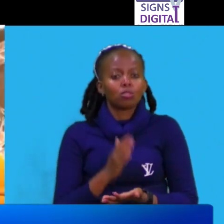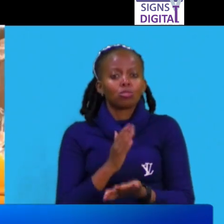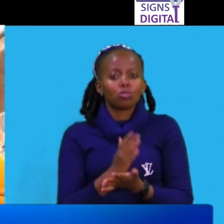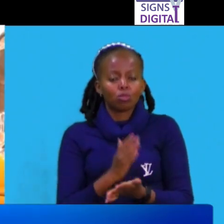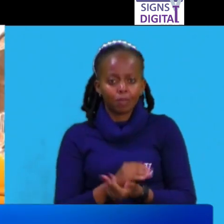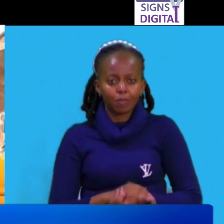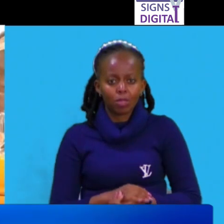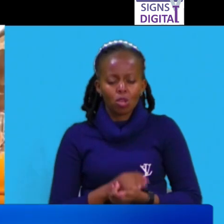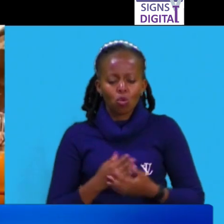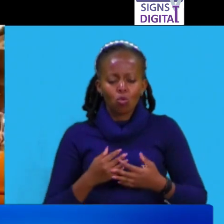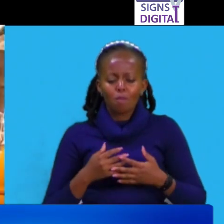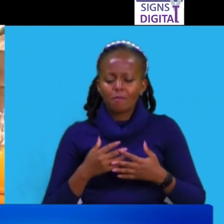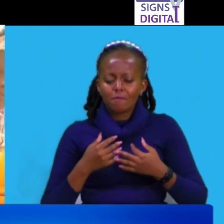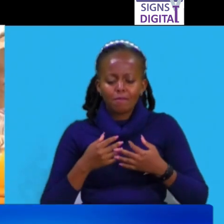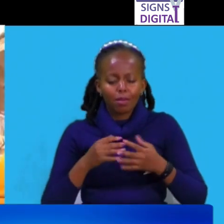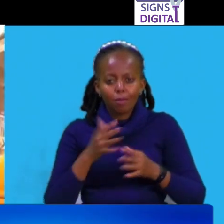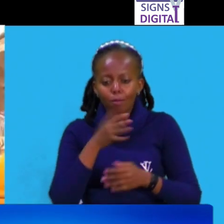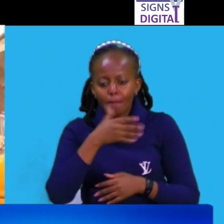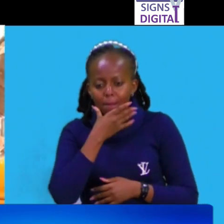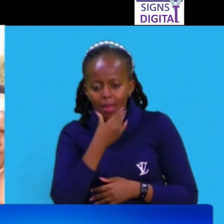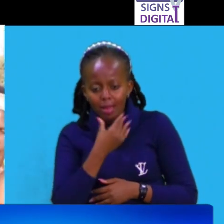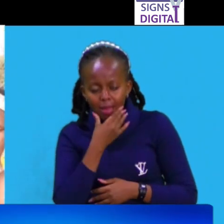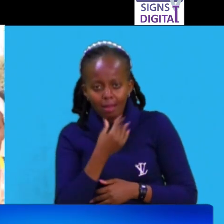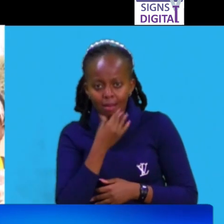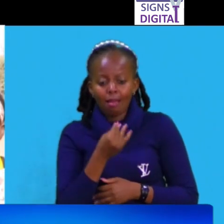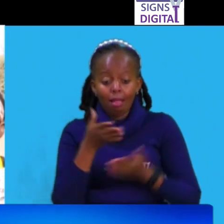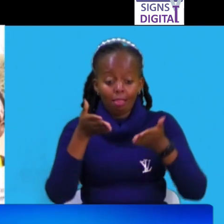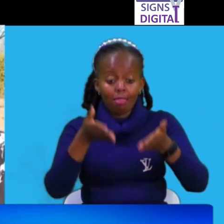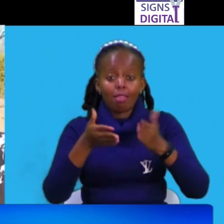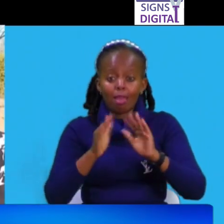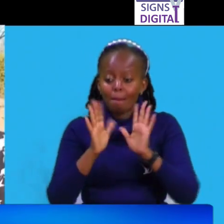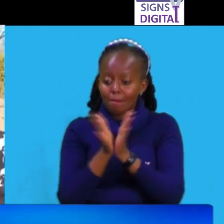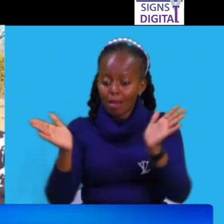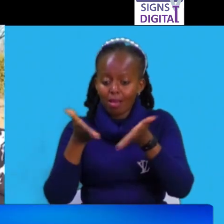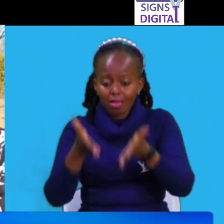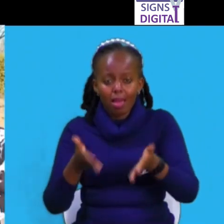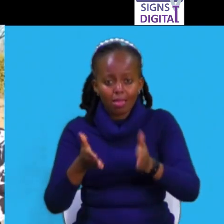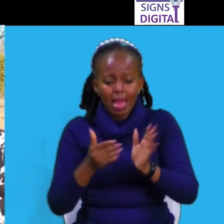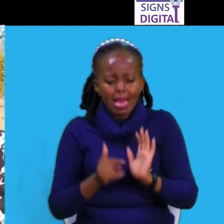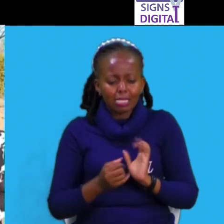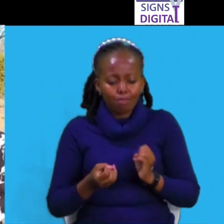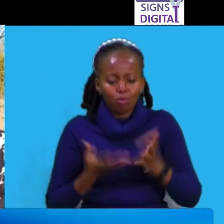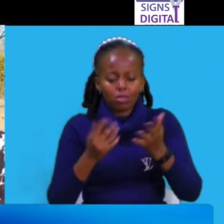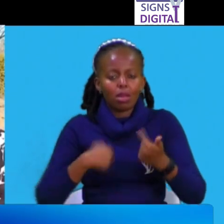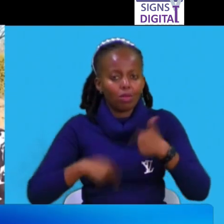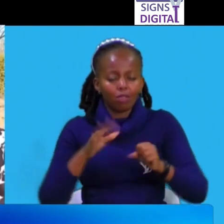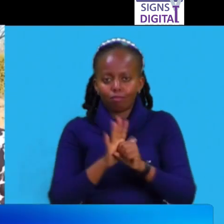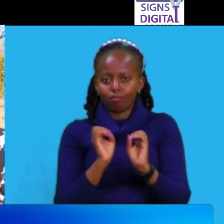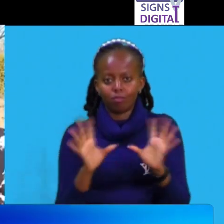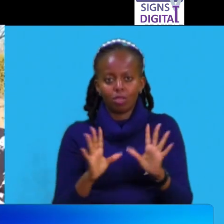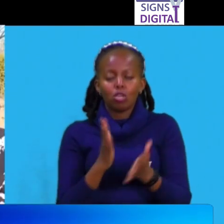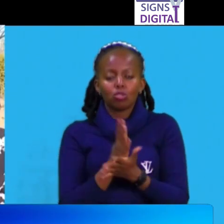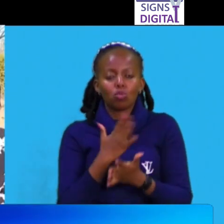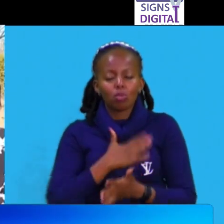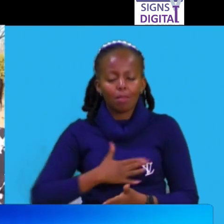ya wanaume mbele ya umati, tumesema hadutaki. Webo tunaomba. Wanakeketwa